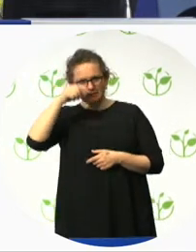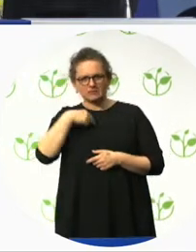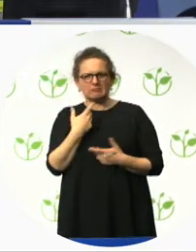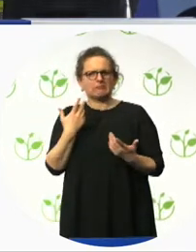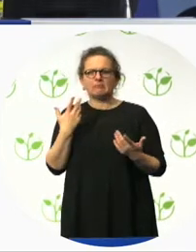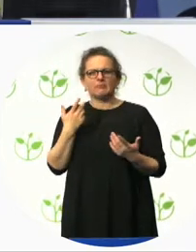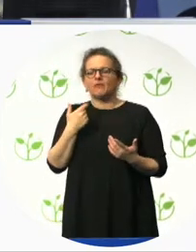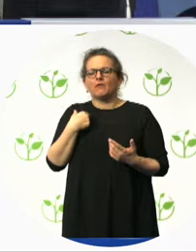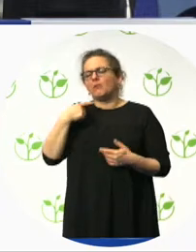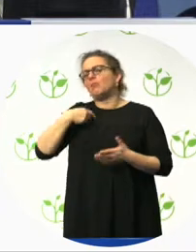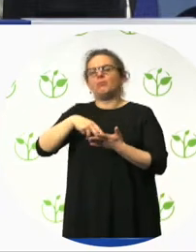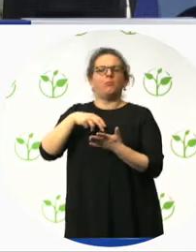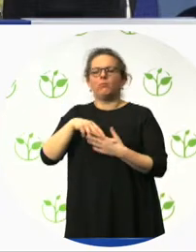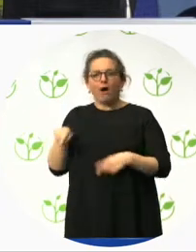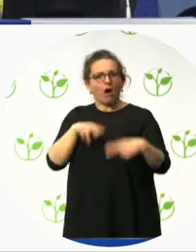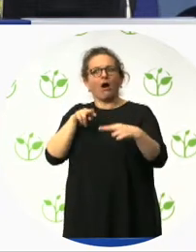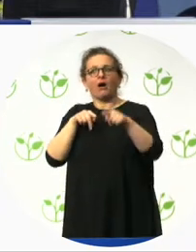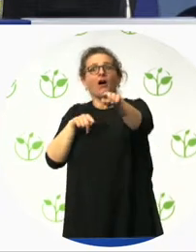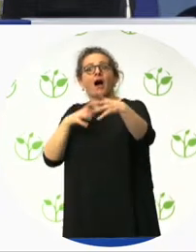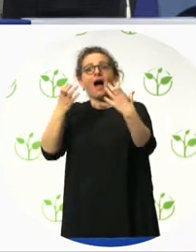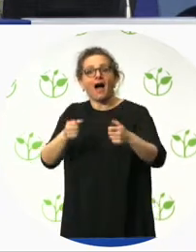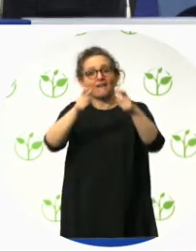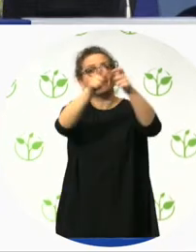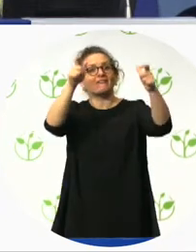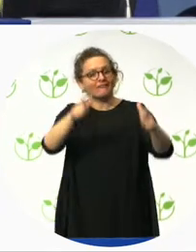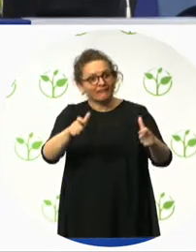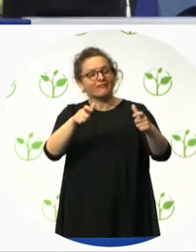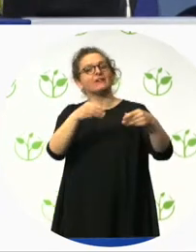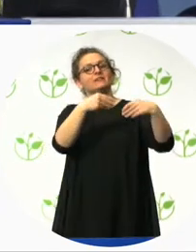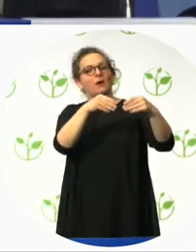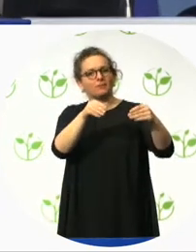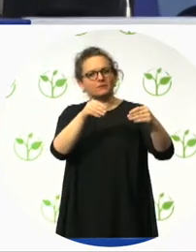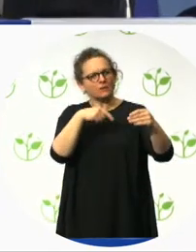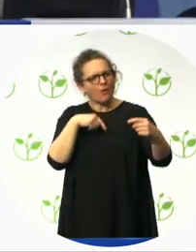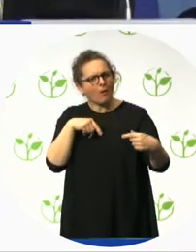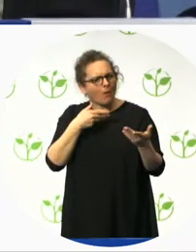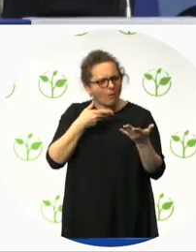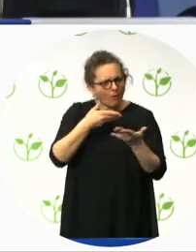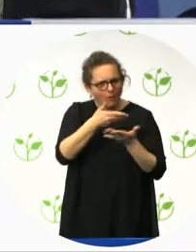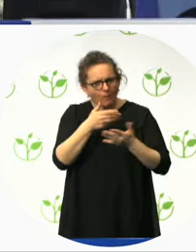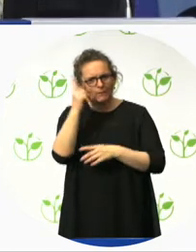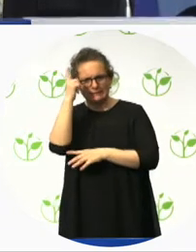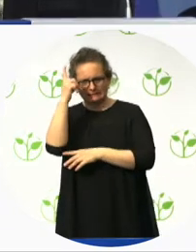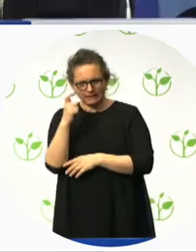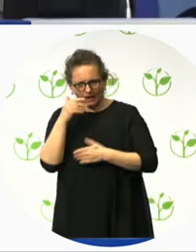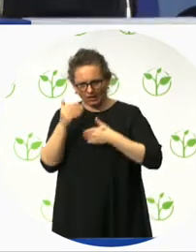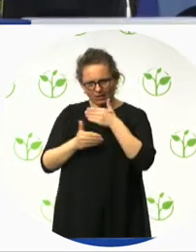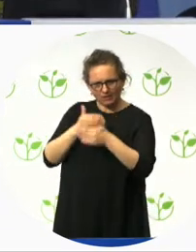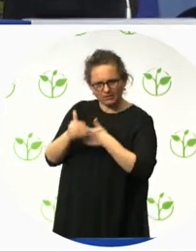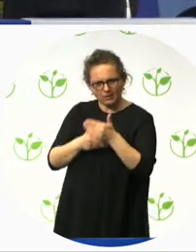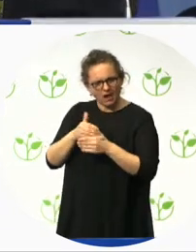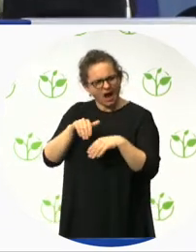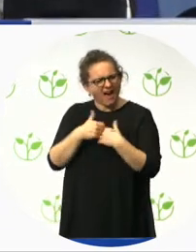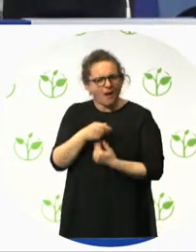start this research unit on disability and employment and this program to train persons with intellectual disabilities at the university, we contacted with